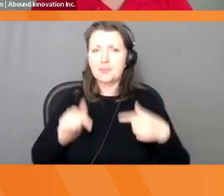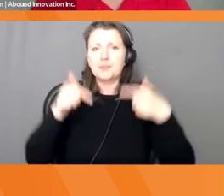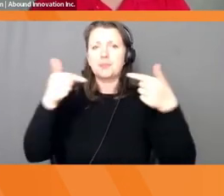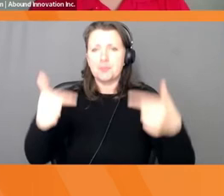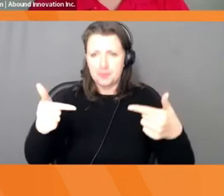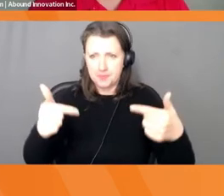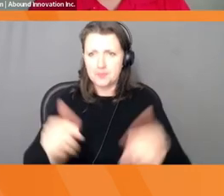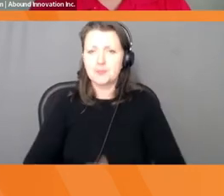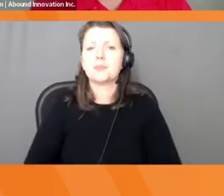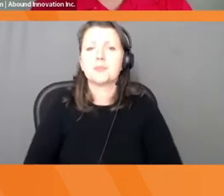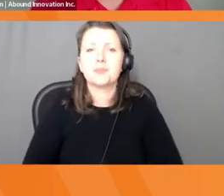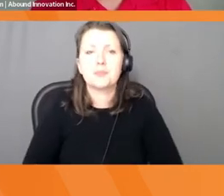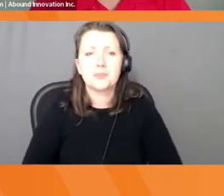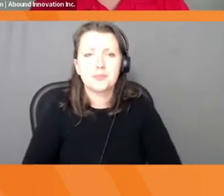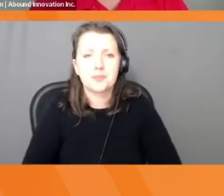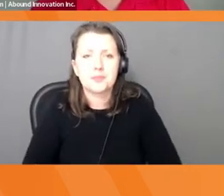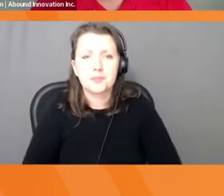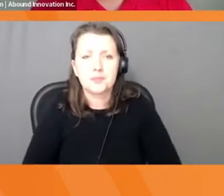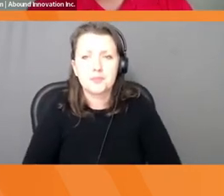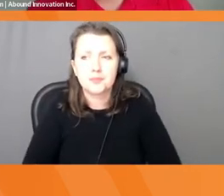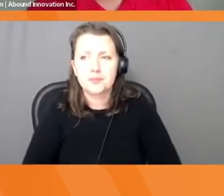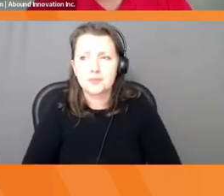these characteristics do you have?